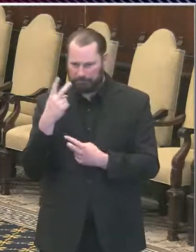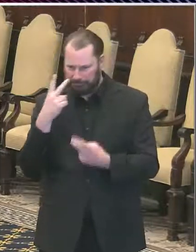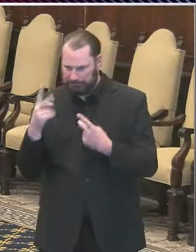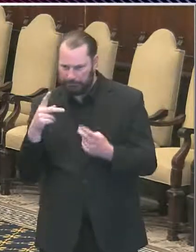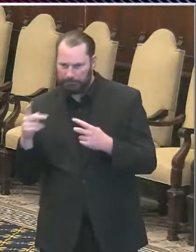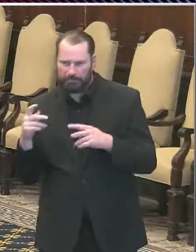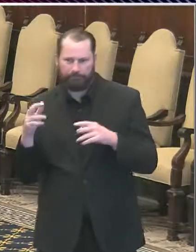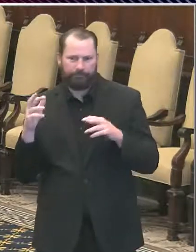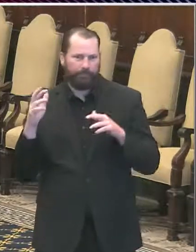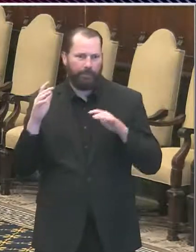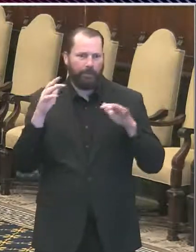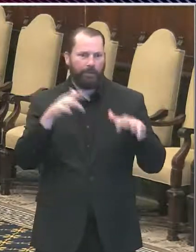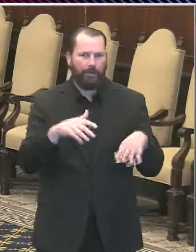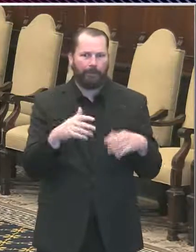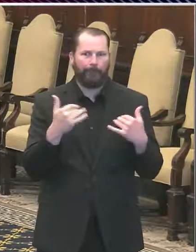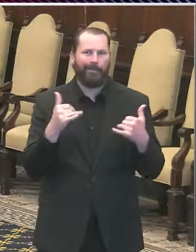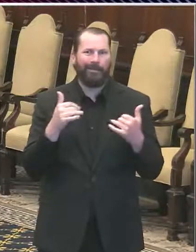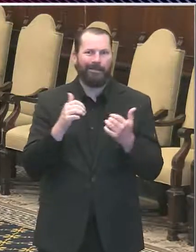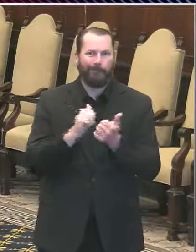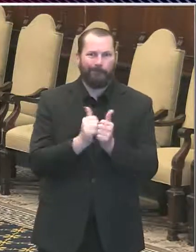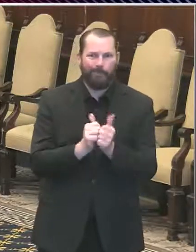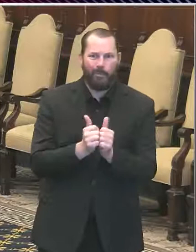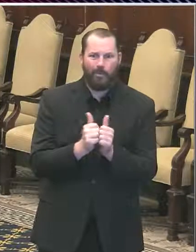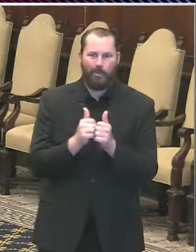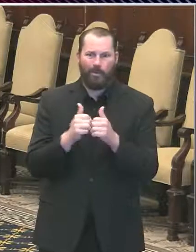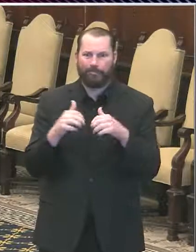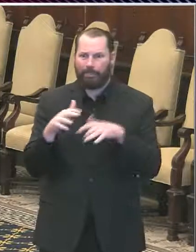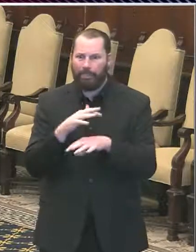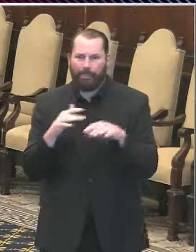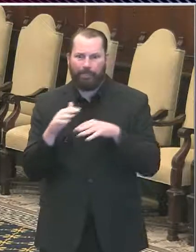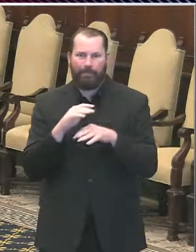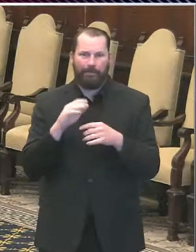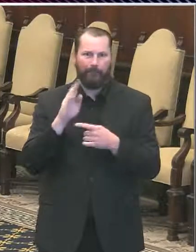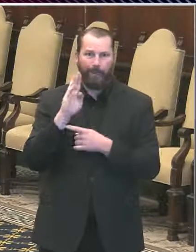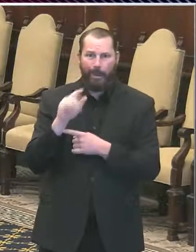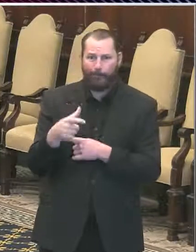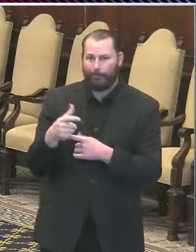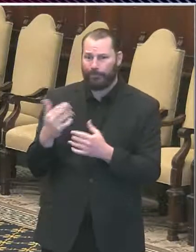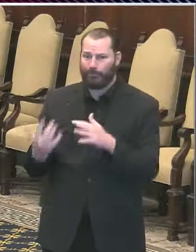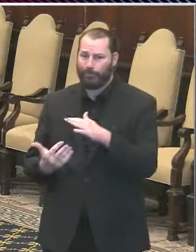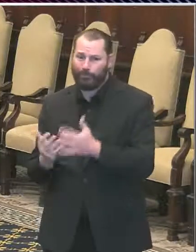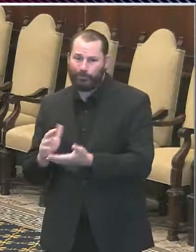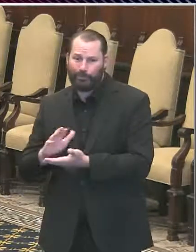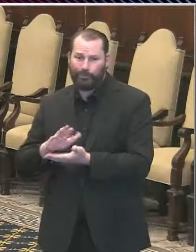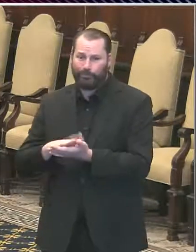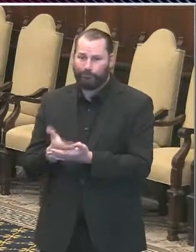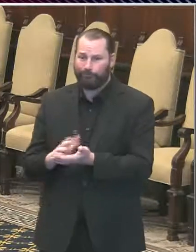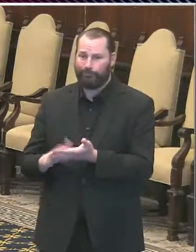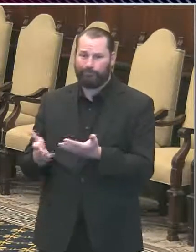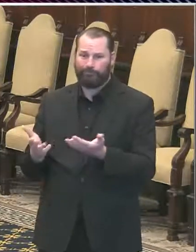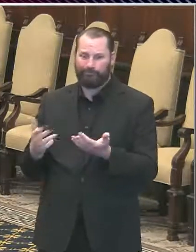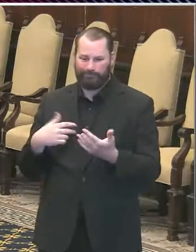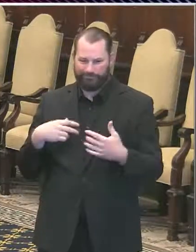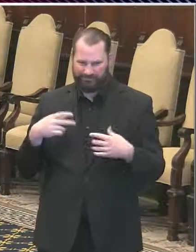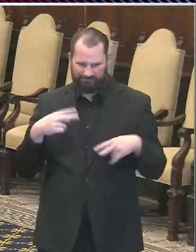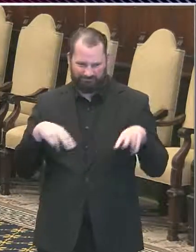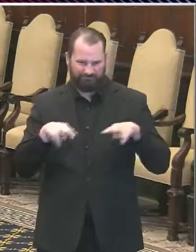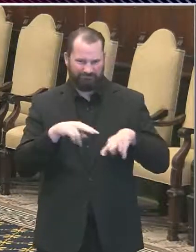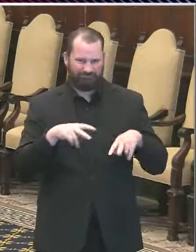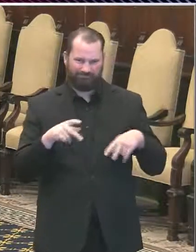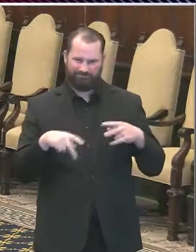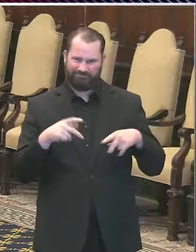other than not having barbecues and people not being in parks? Because we see that a lot of people are not obeying the recommendations.